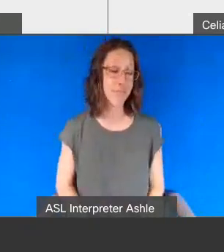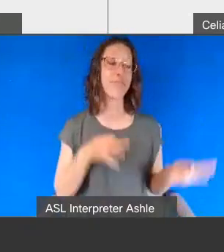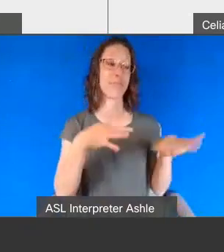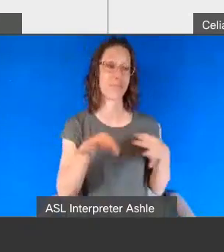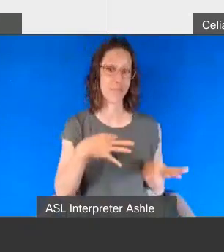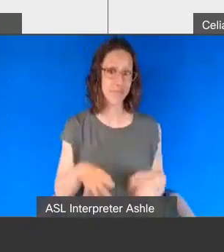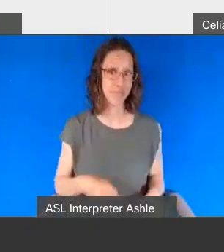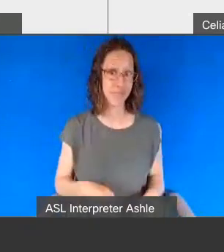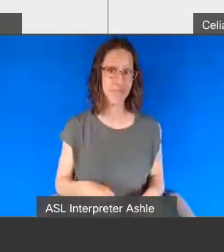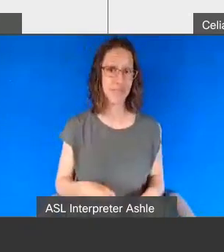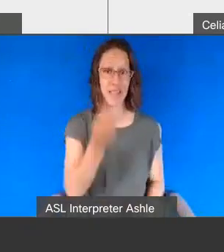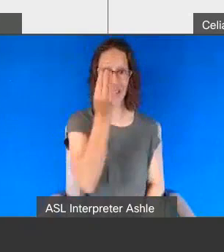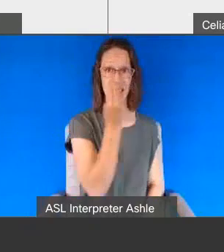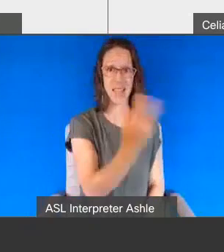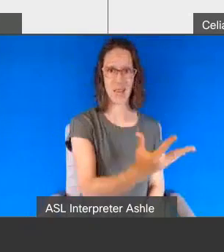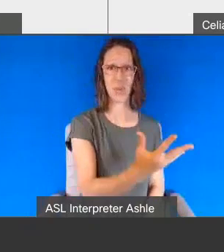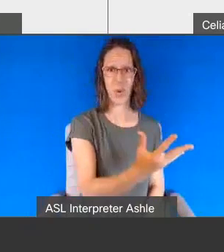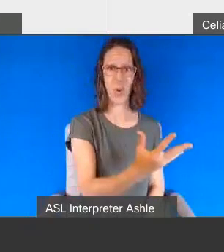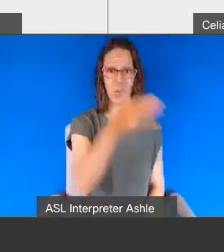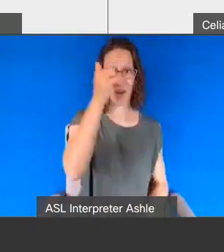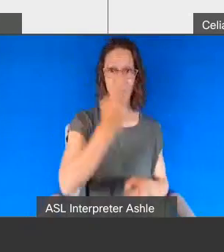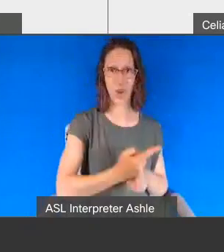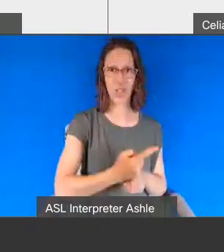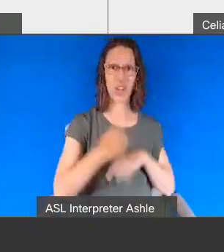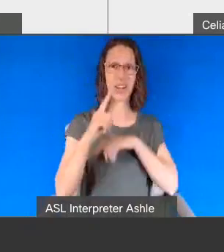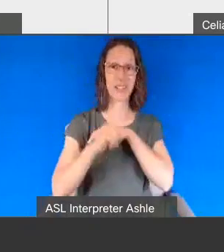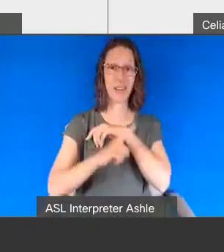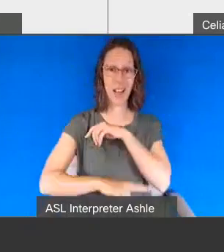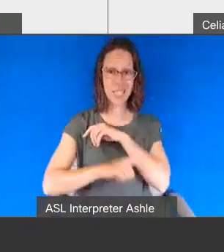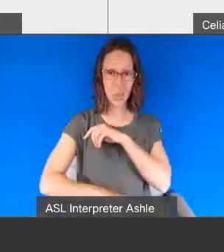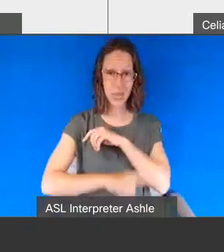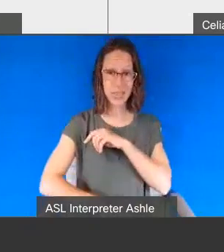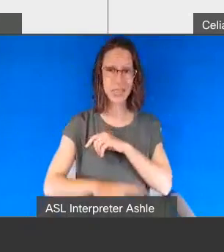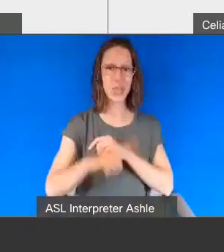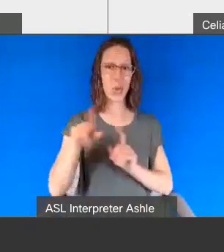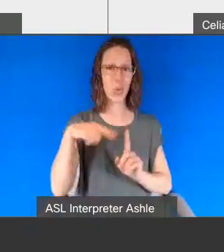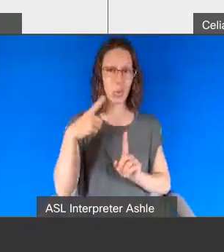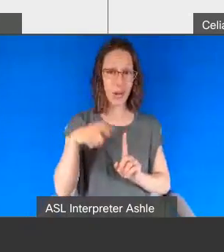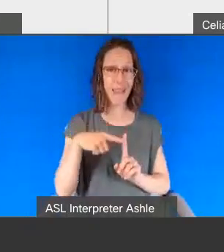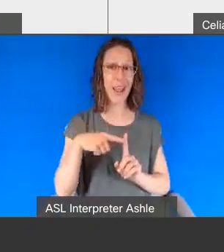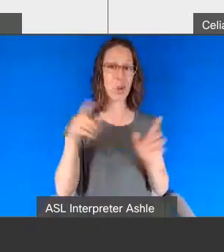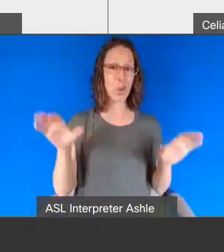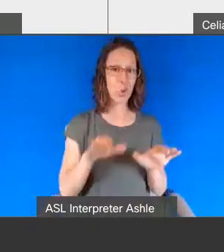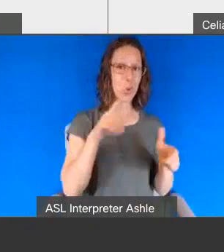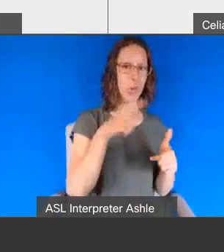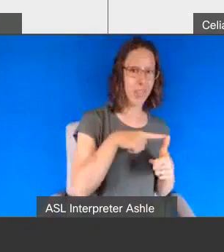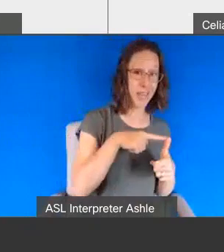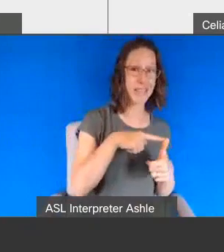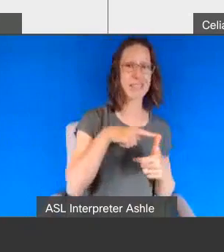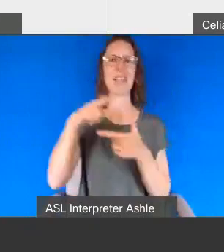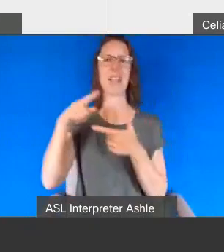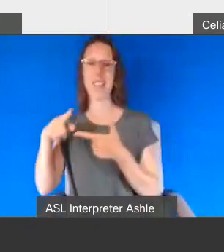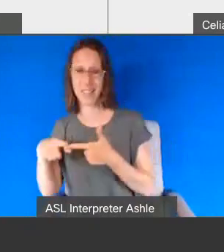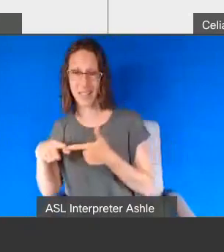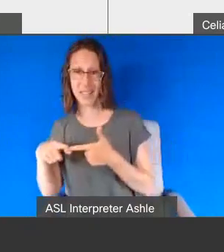there was familiarizing my brother with the consequences of his actions if he gets him into a situation where he feels he has